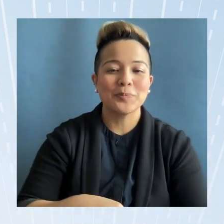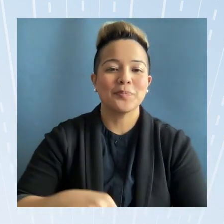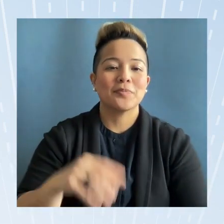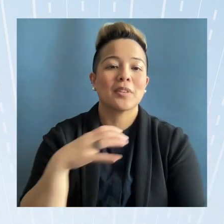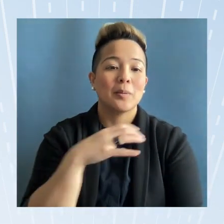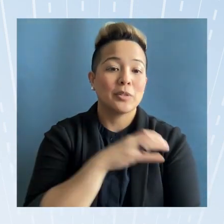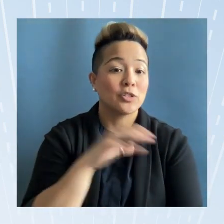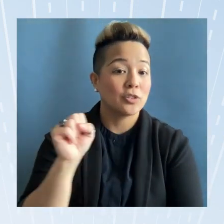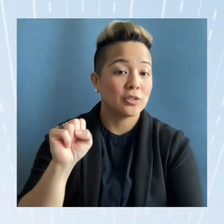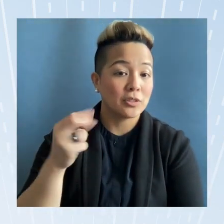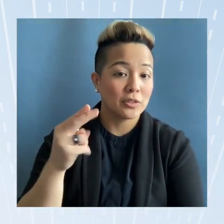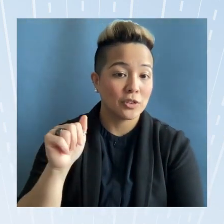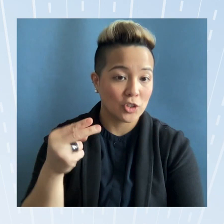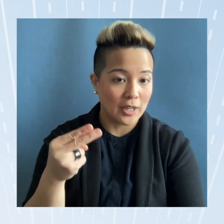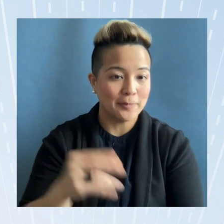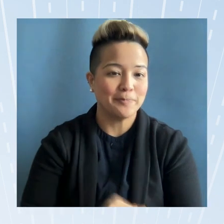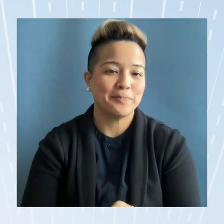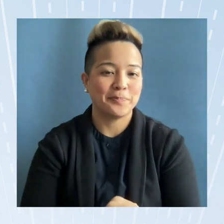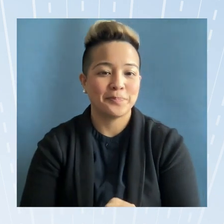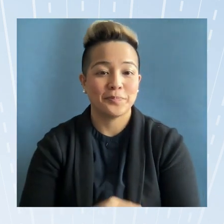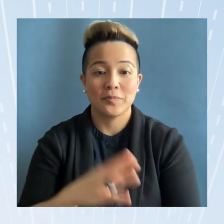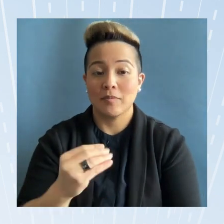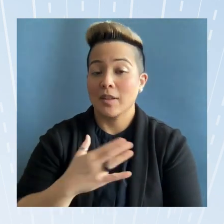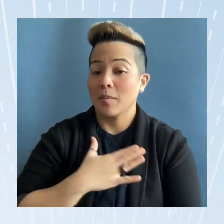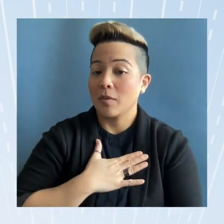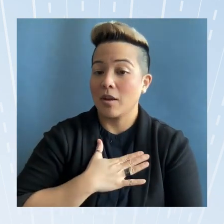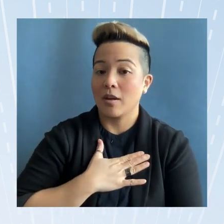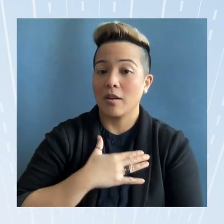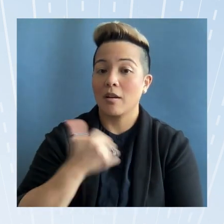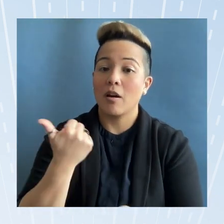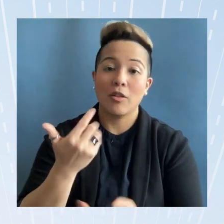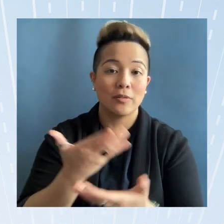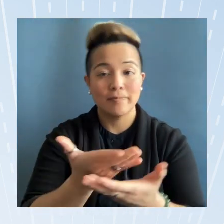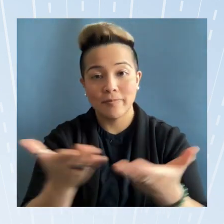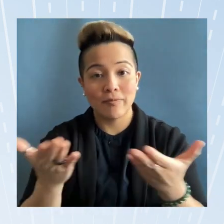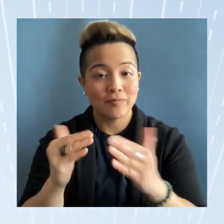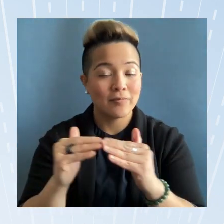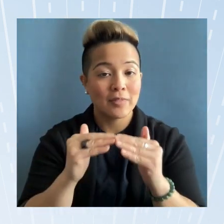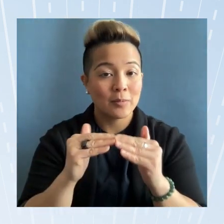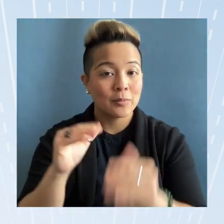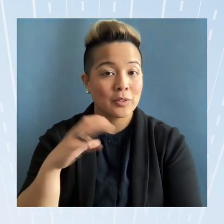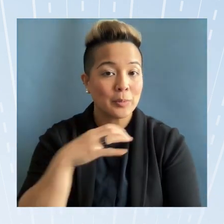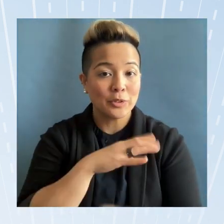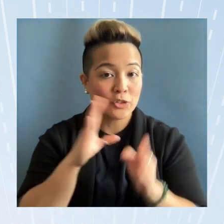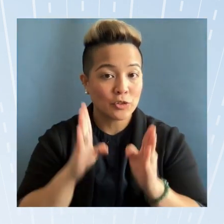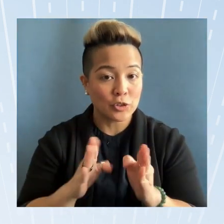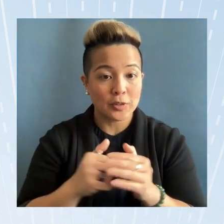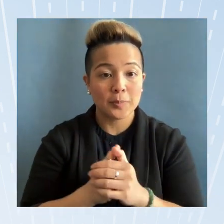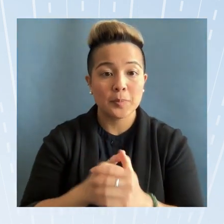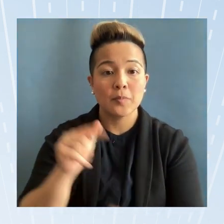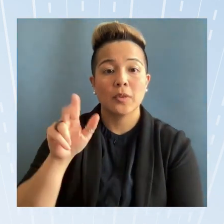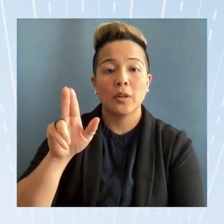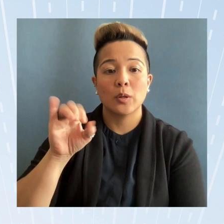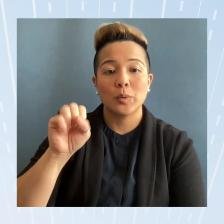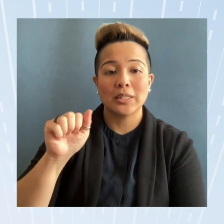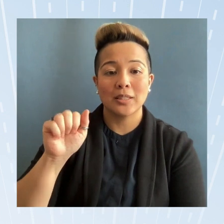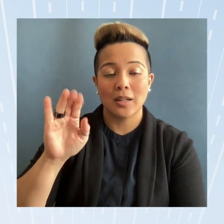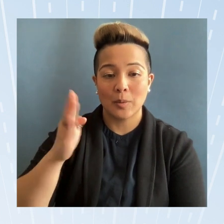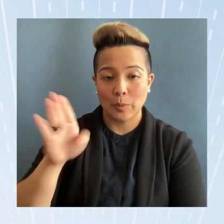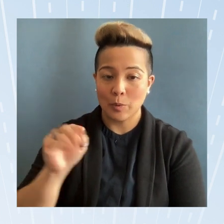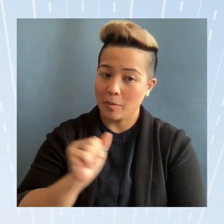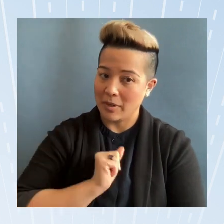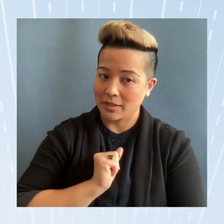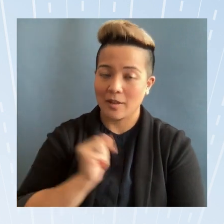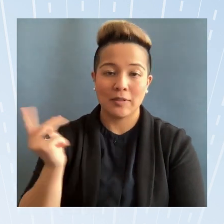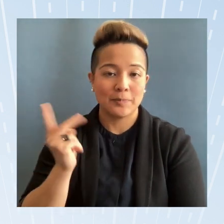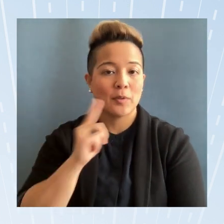Shah and my fellow commissioners Louisa Blue and myself are